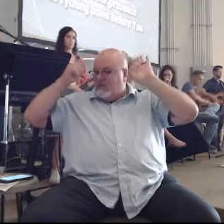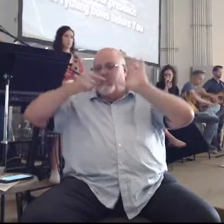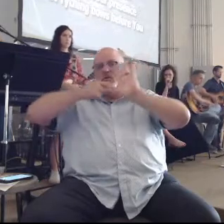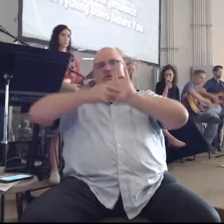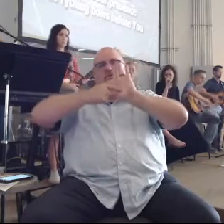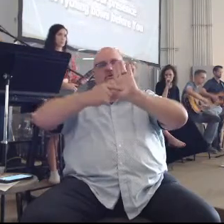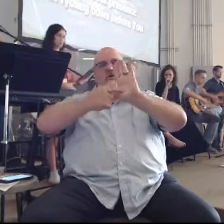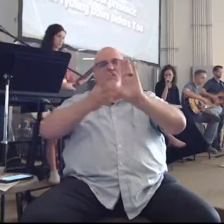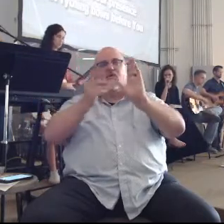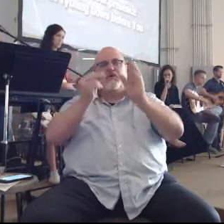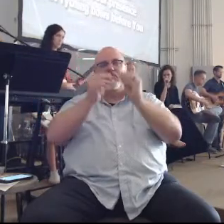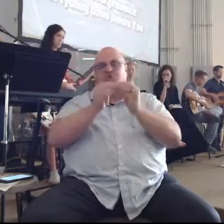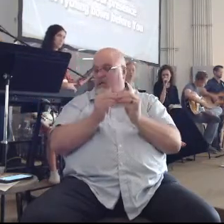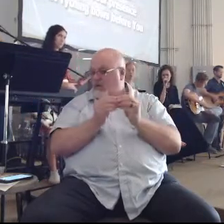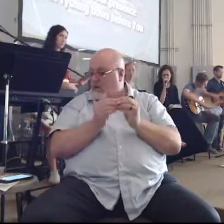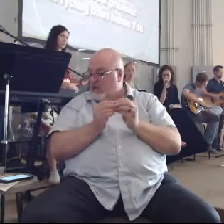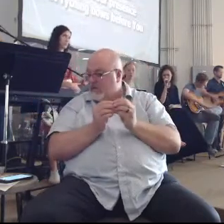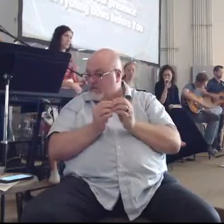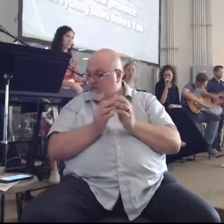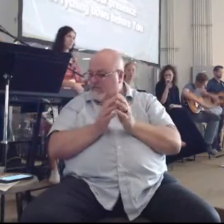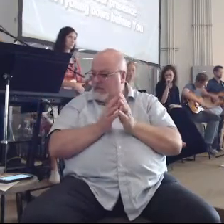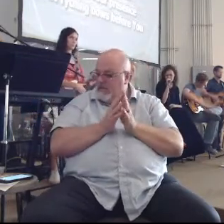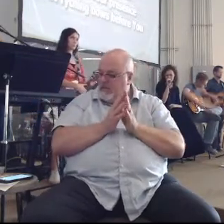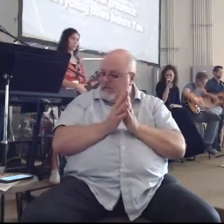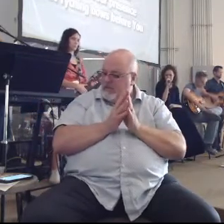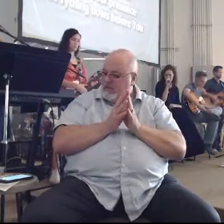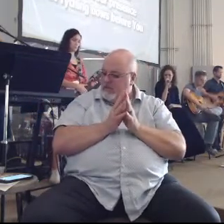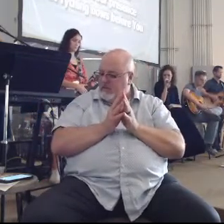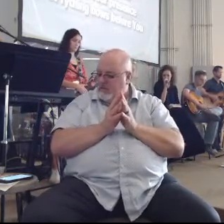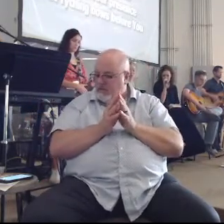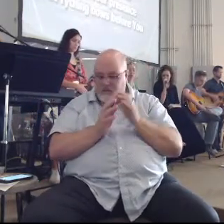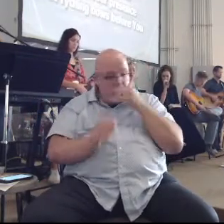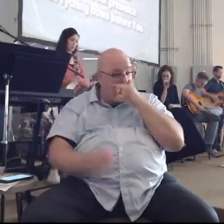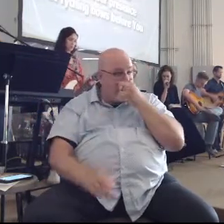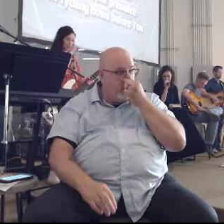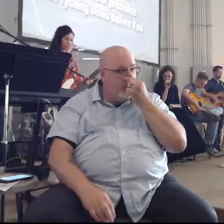around me all time is gone